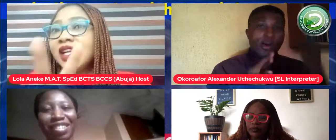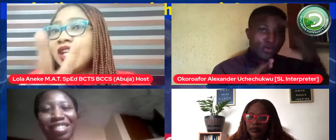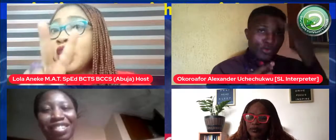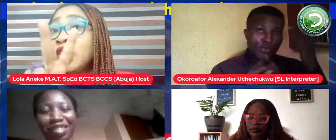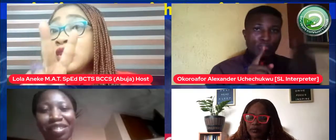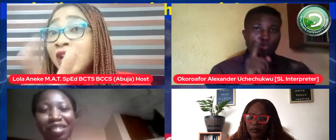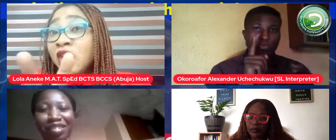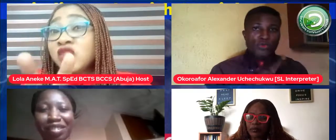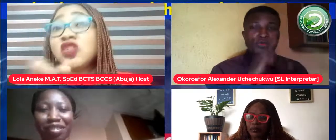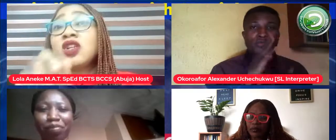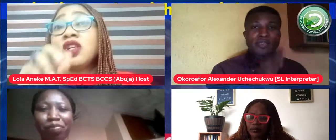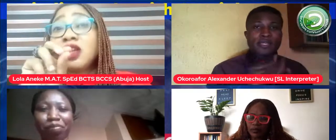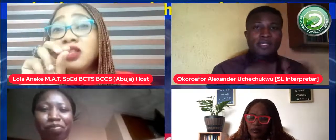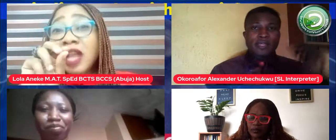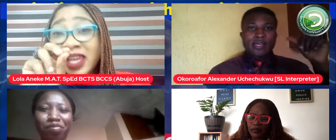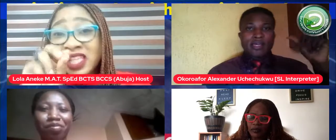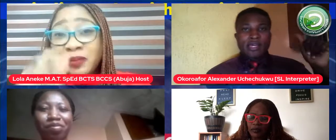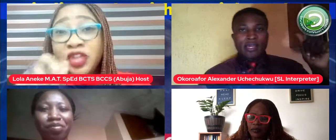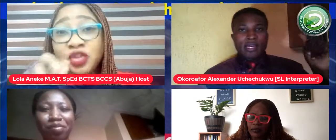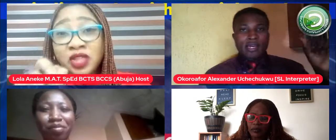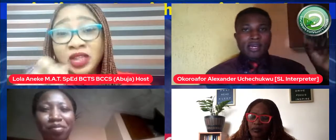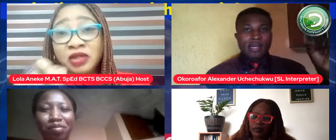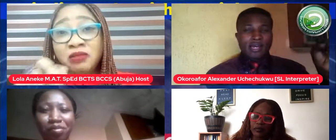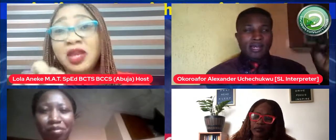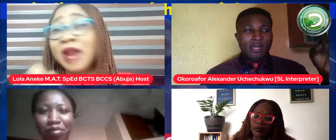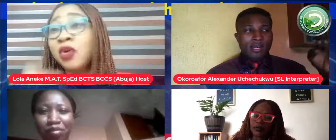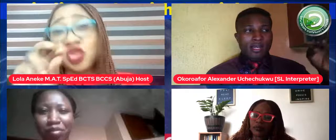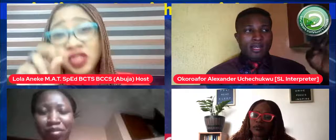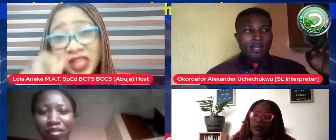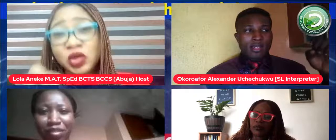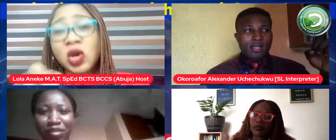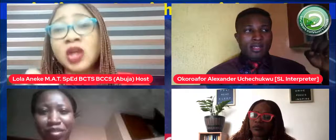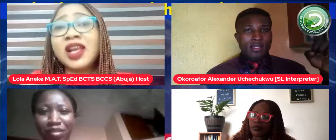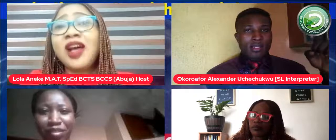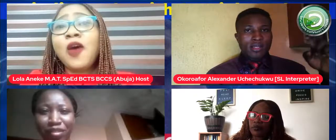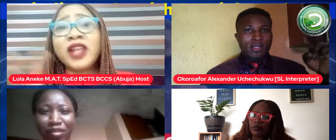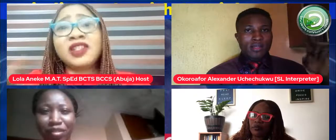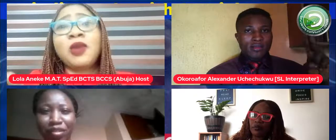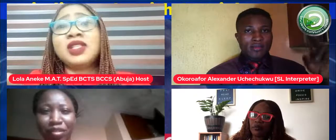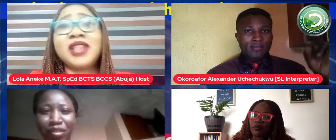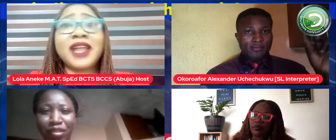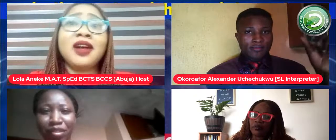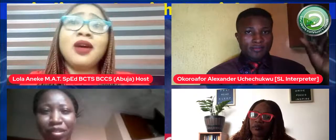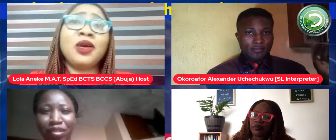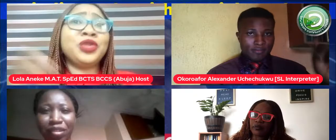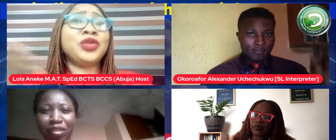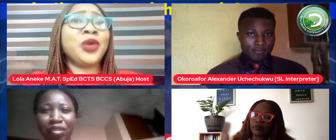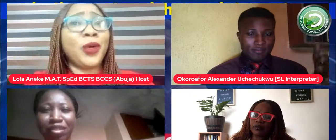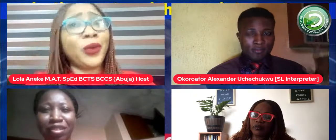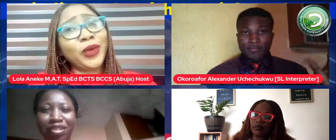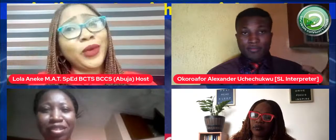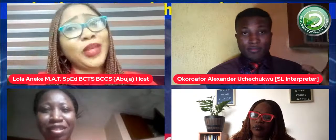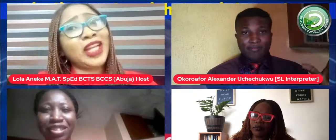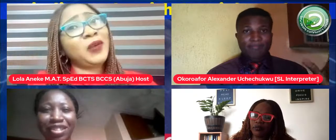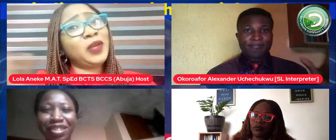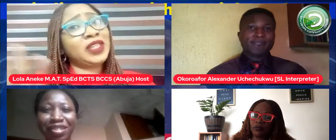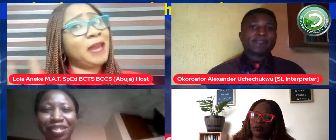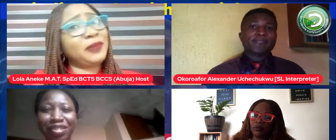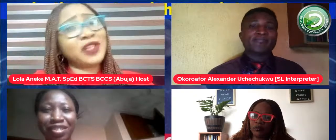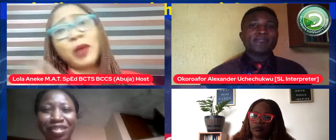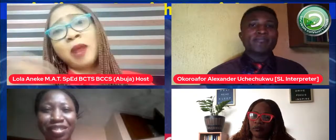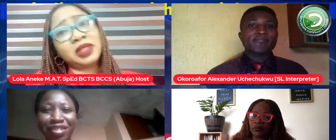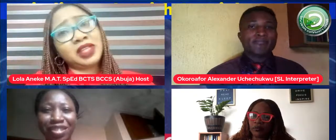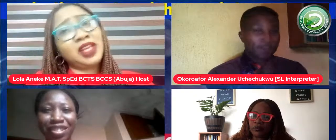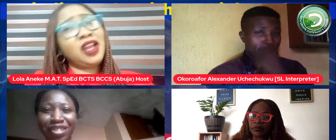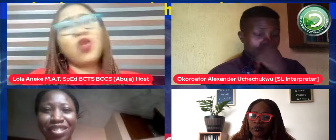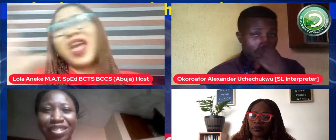that you're going to tell us that experience you said to me i want you to say to us why someone said oh you know you're living with